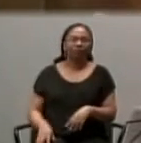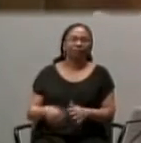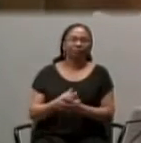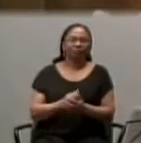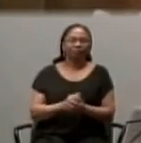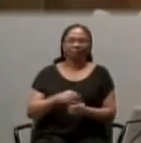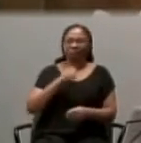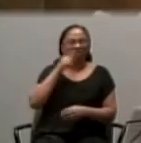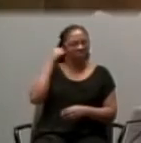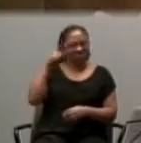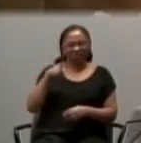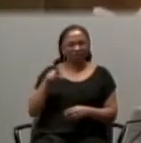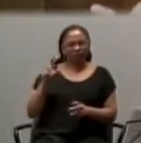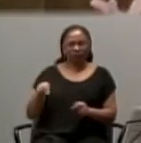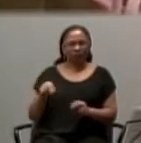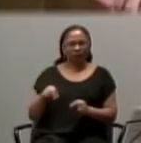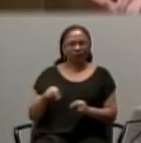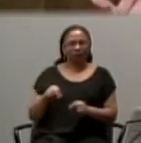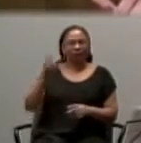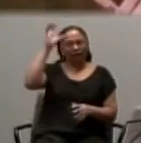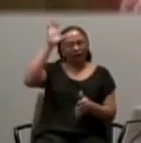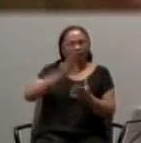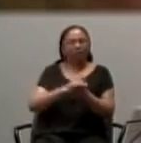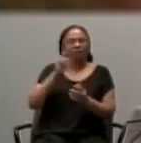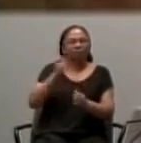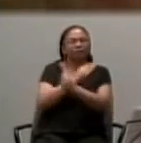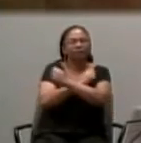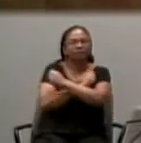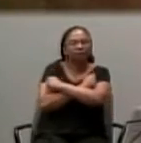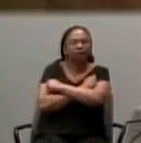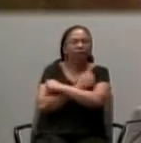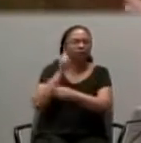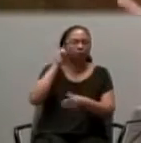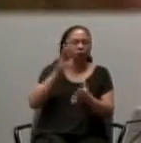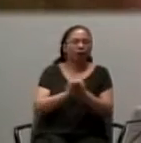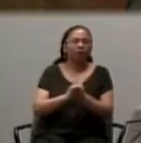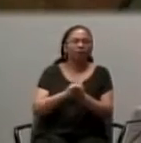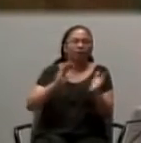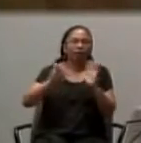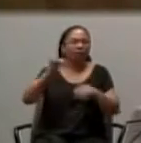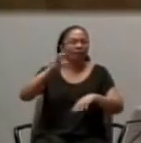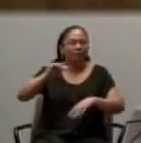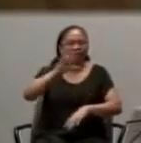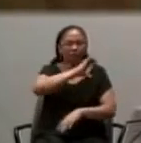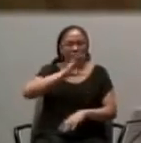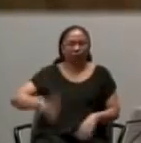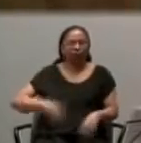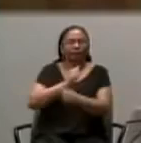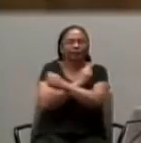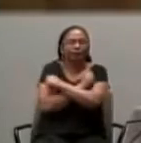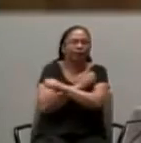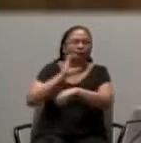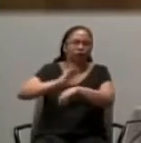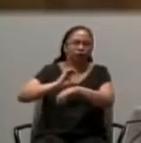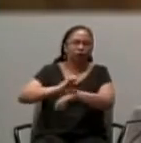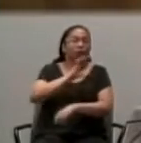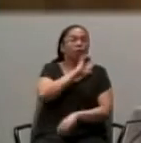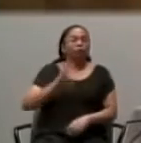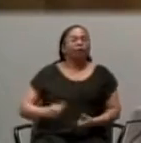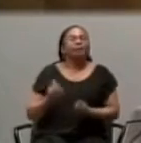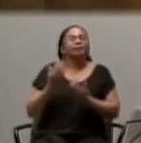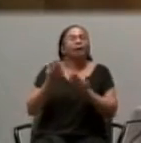So don't think that. Husbands should love their wives, Just as Christ loved the church, And sacrifice himself for her, To make her holy.